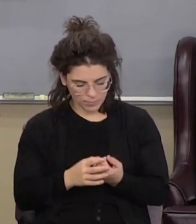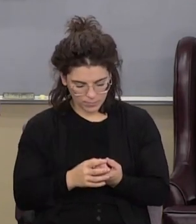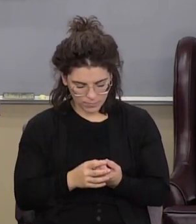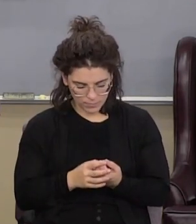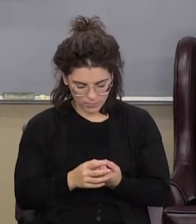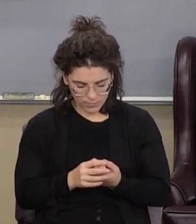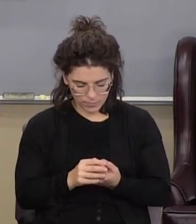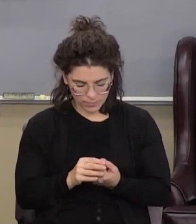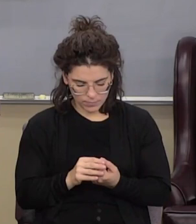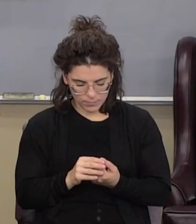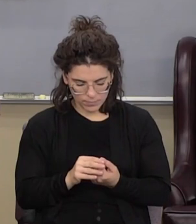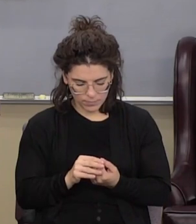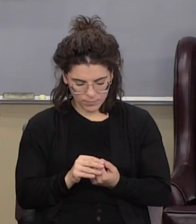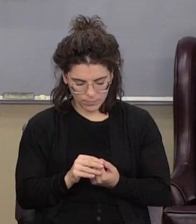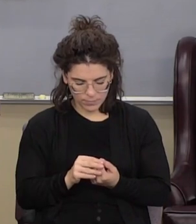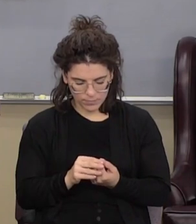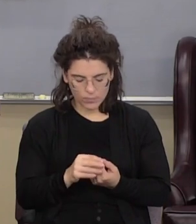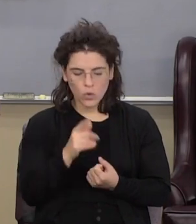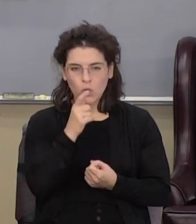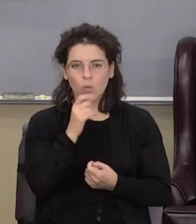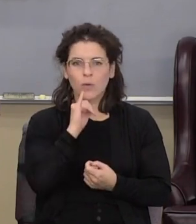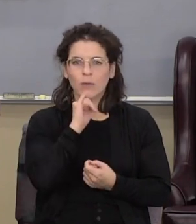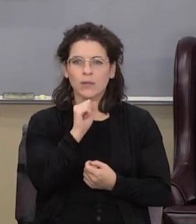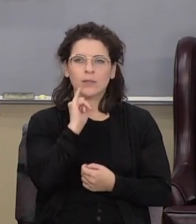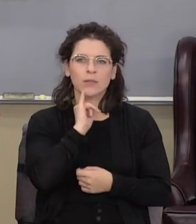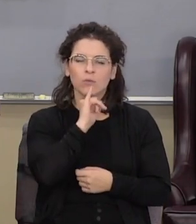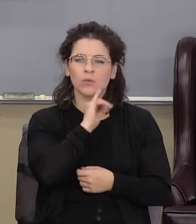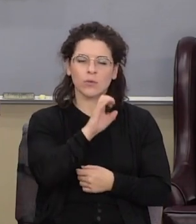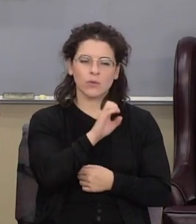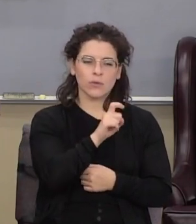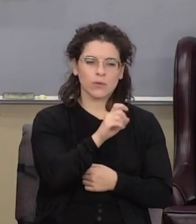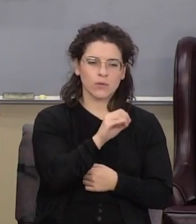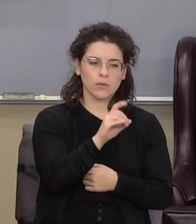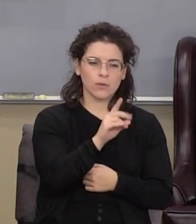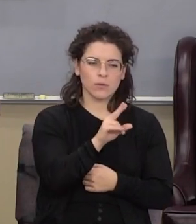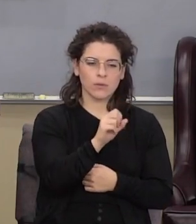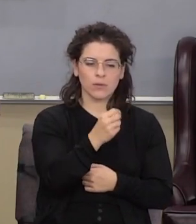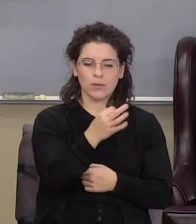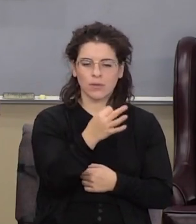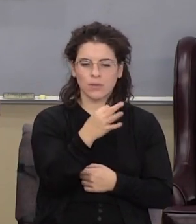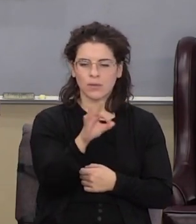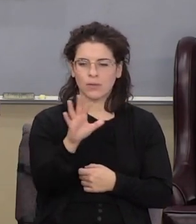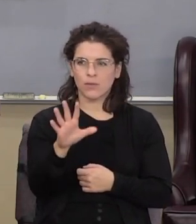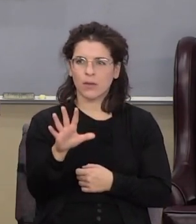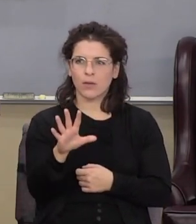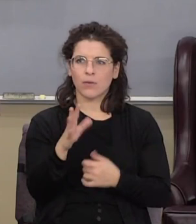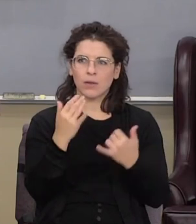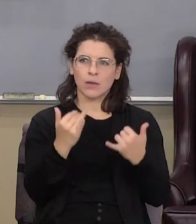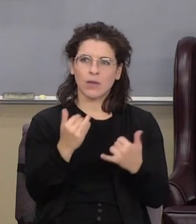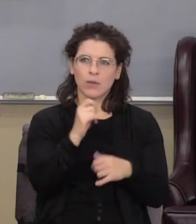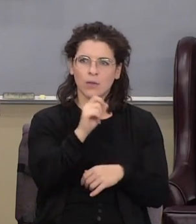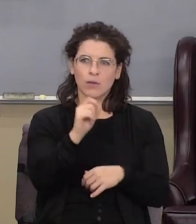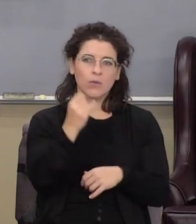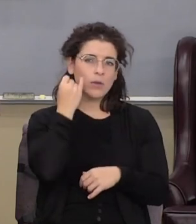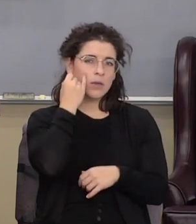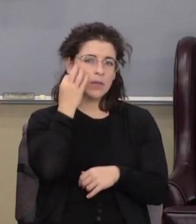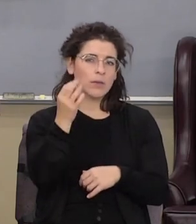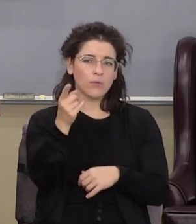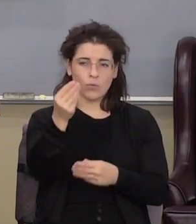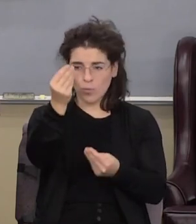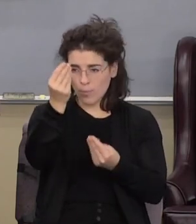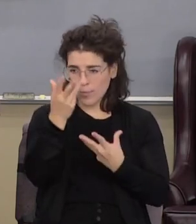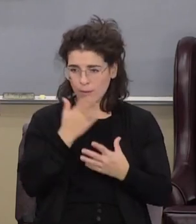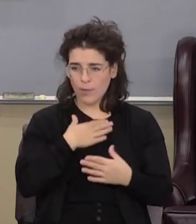who is Israel Exodus 19 verse number 5 now therefore if you will obey my voice indeed